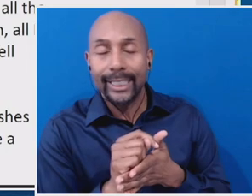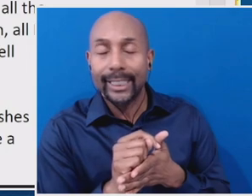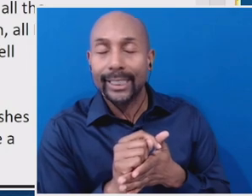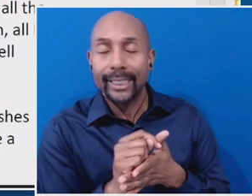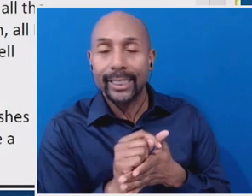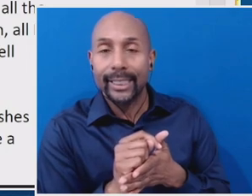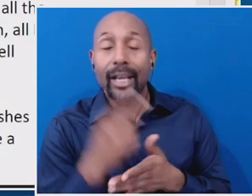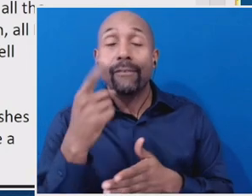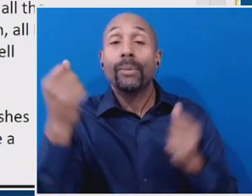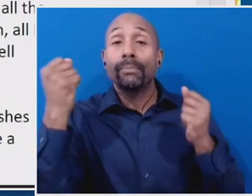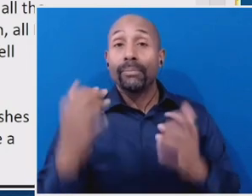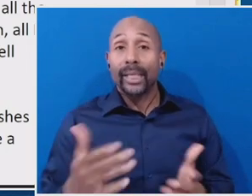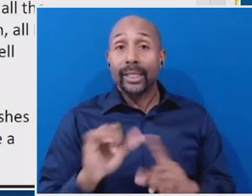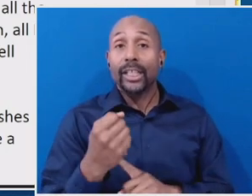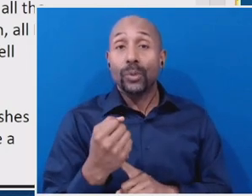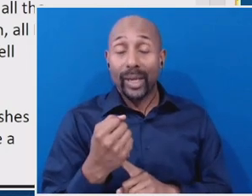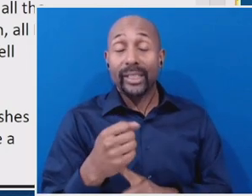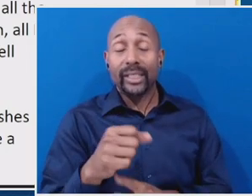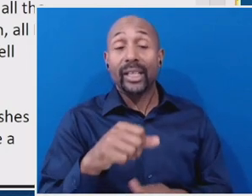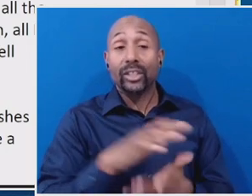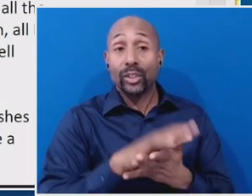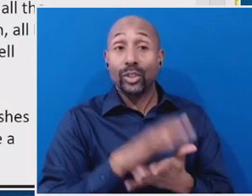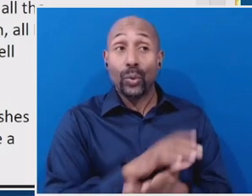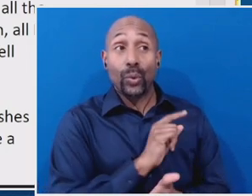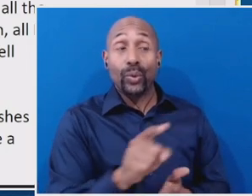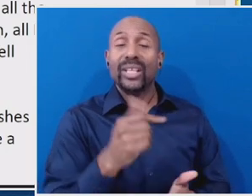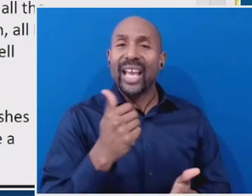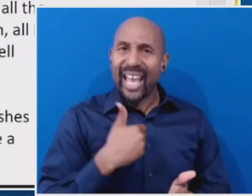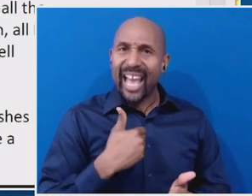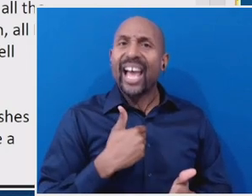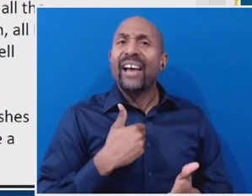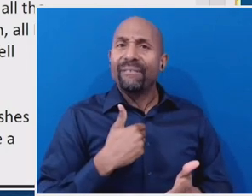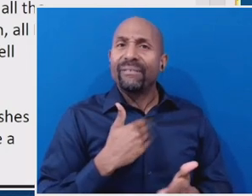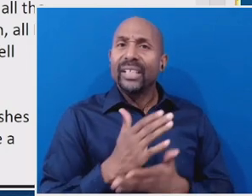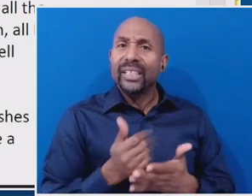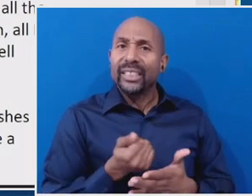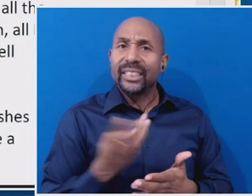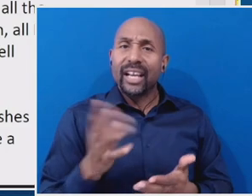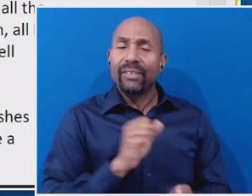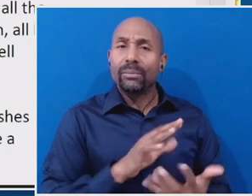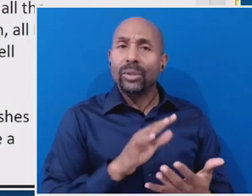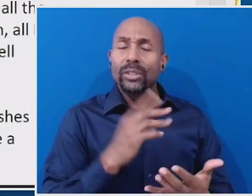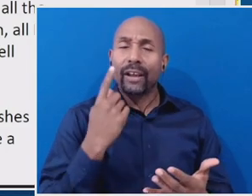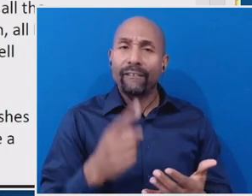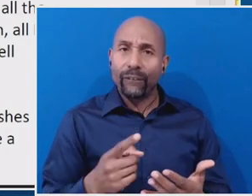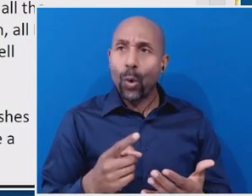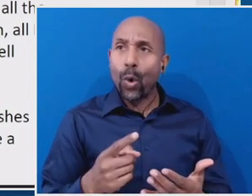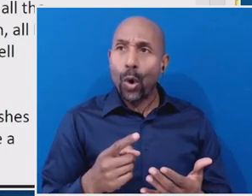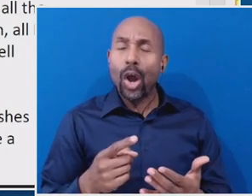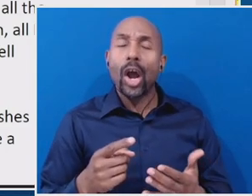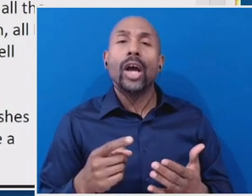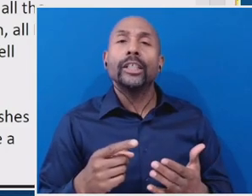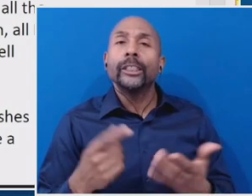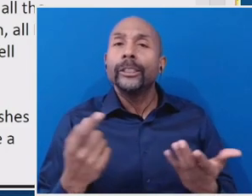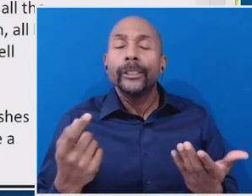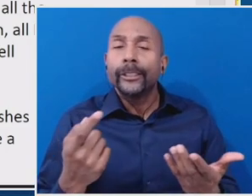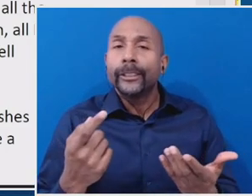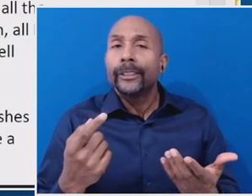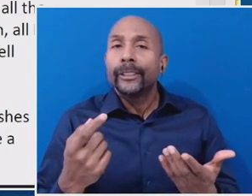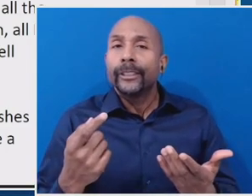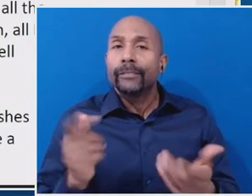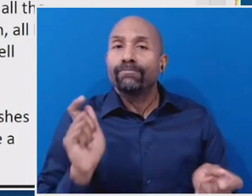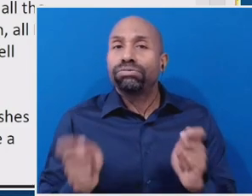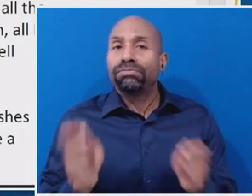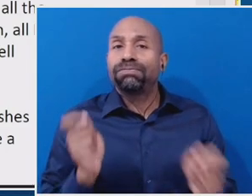cases, um, schools have ways of, uh, of, of, bridging the gap between those periods, depending on the type of program.